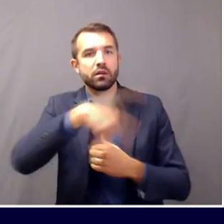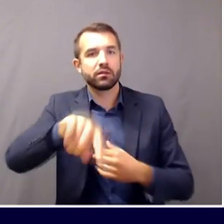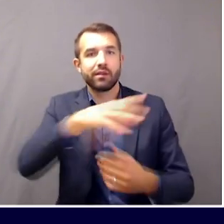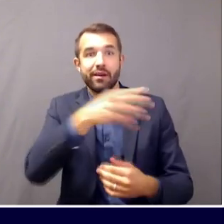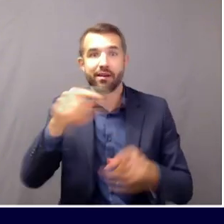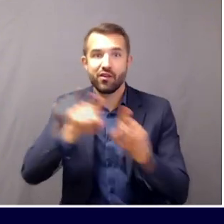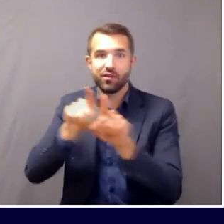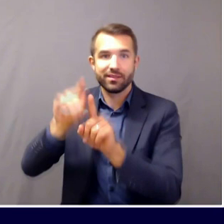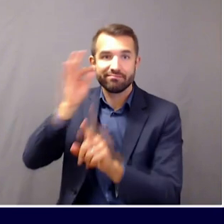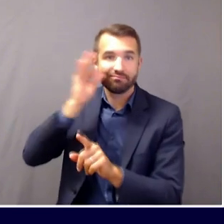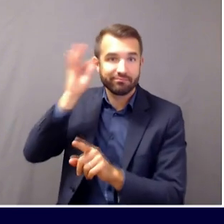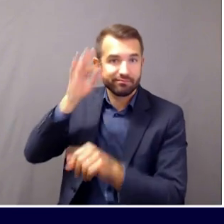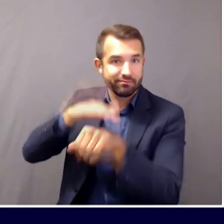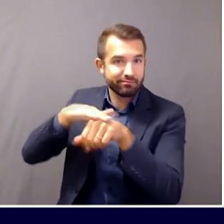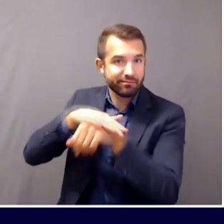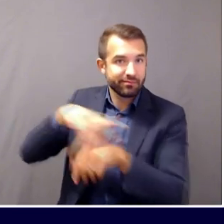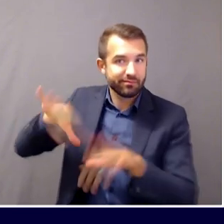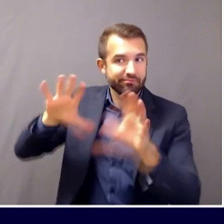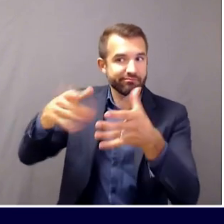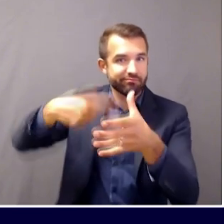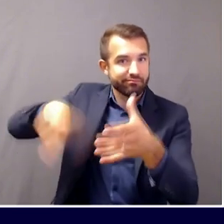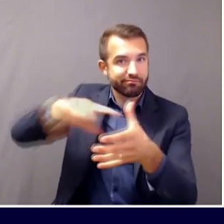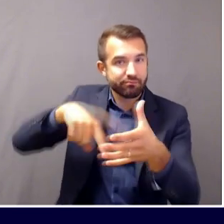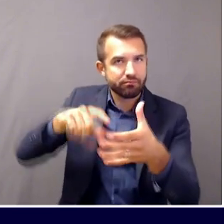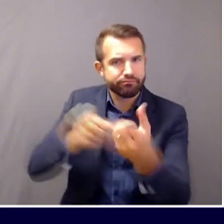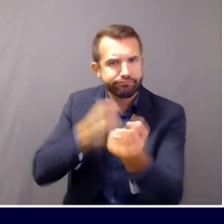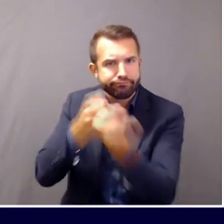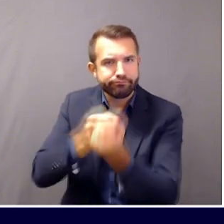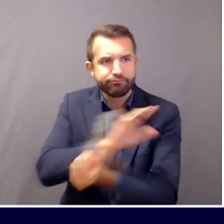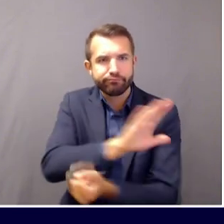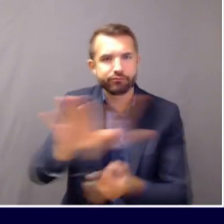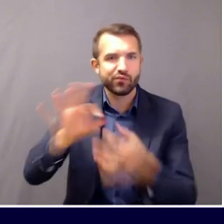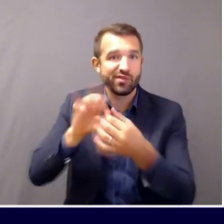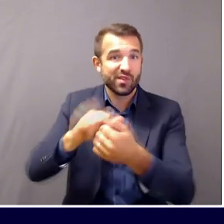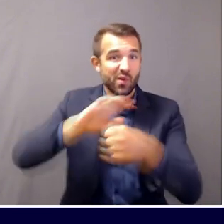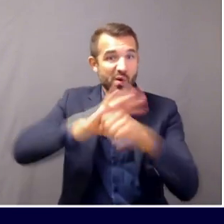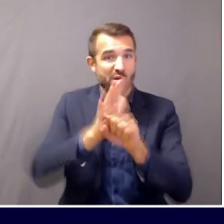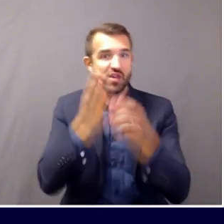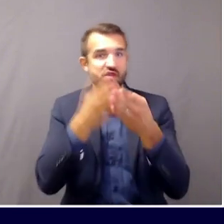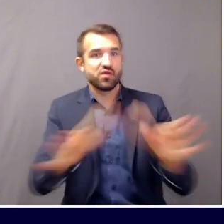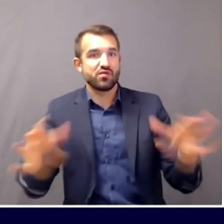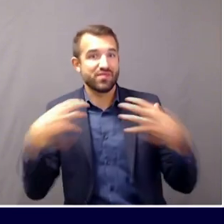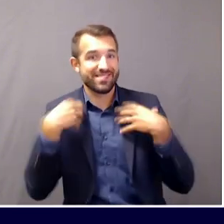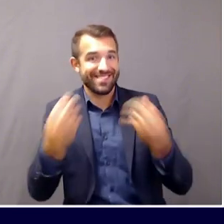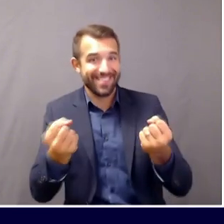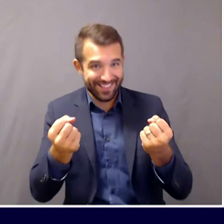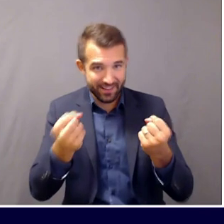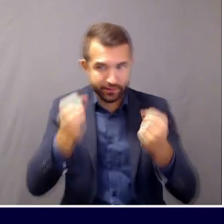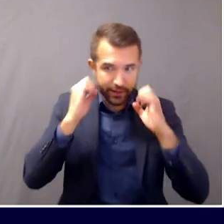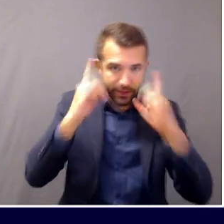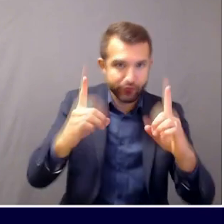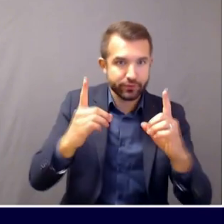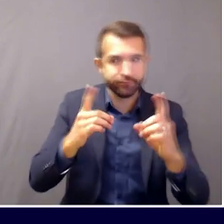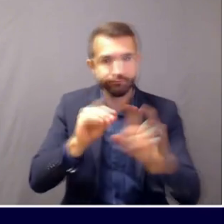to support local COVID-19 public health, education, and prevention efforts.